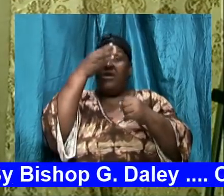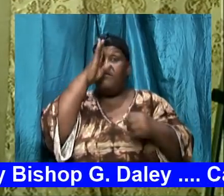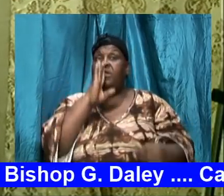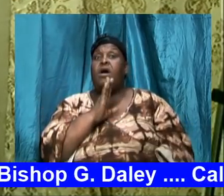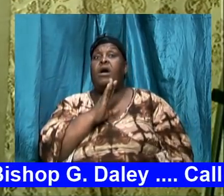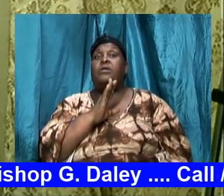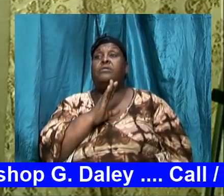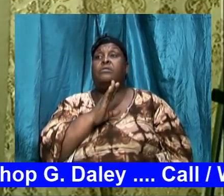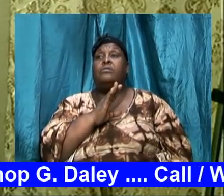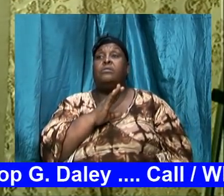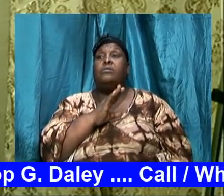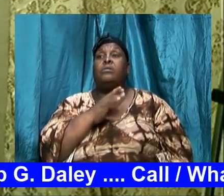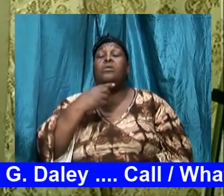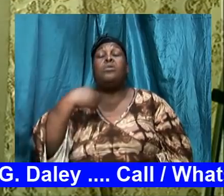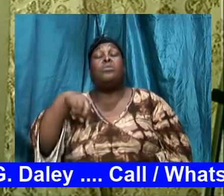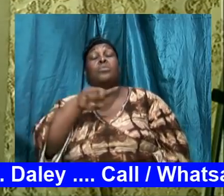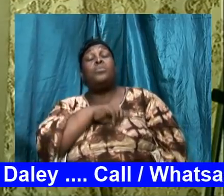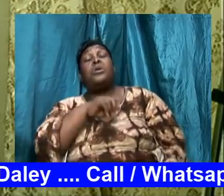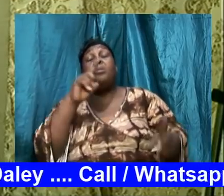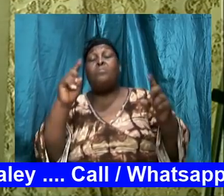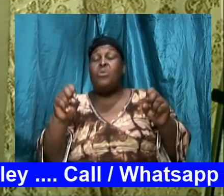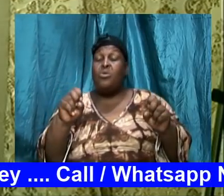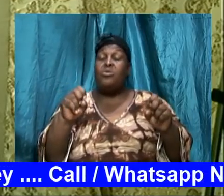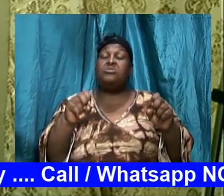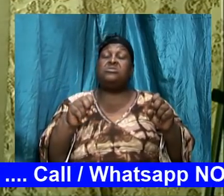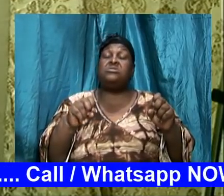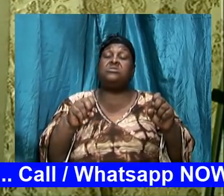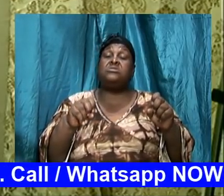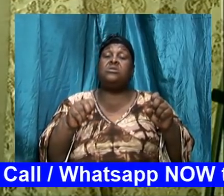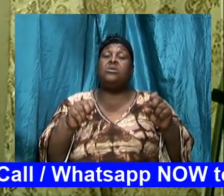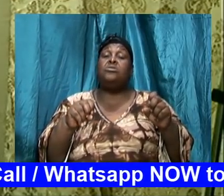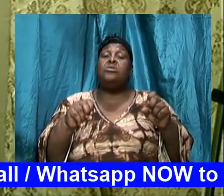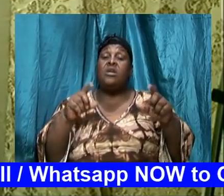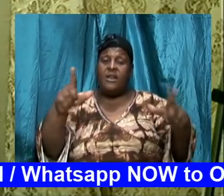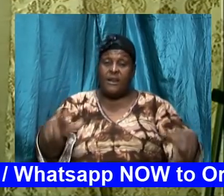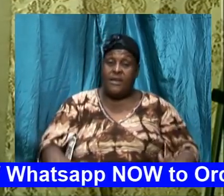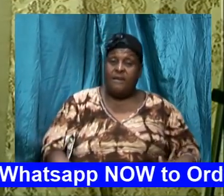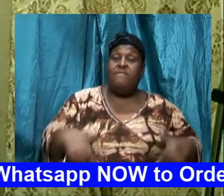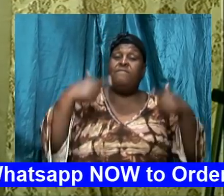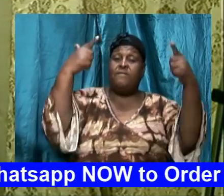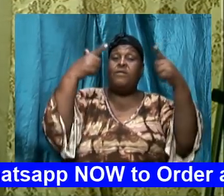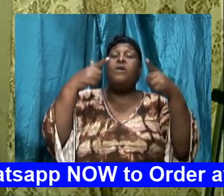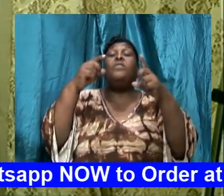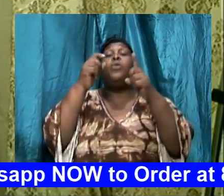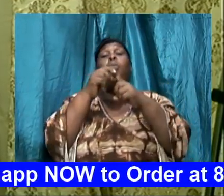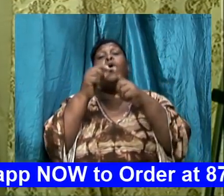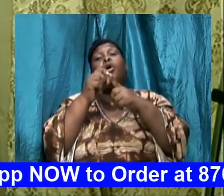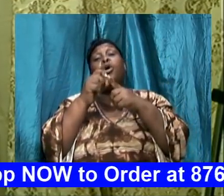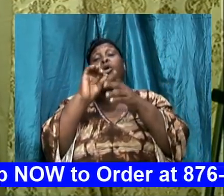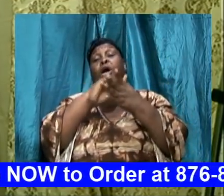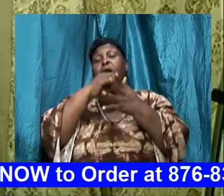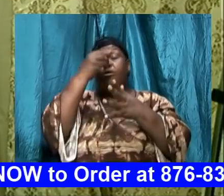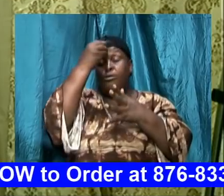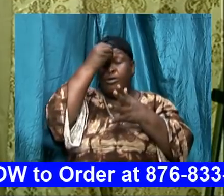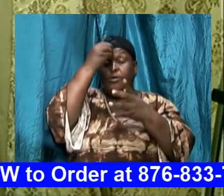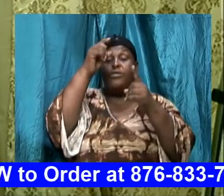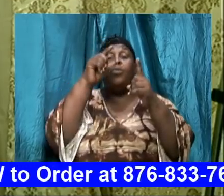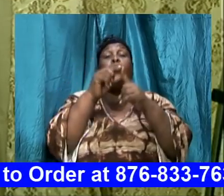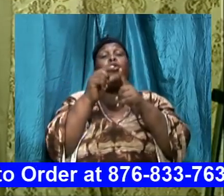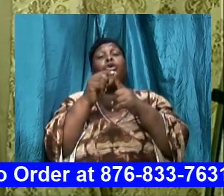word brothers and sisters we must get in the word and it is as we know the word and learn the word and